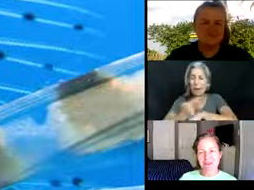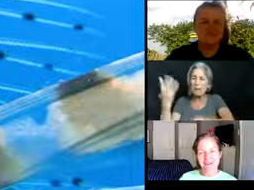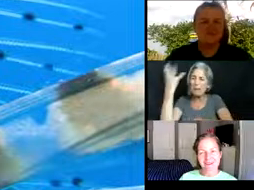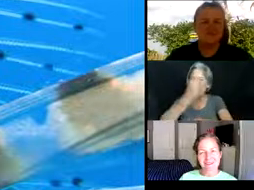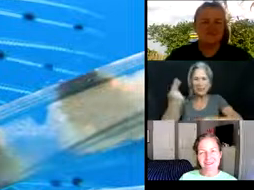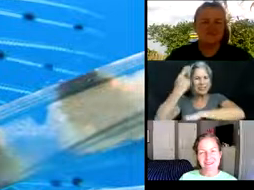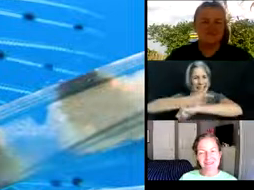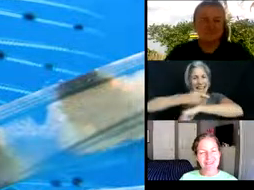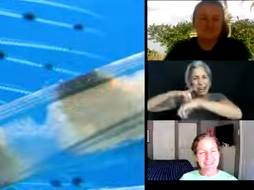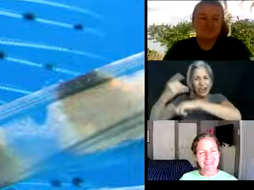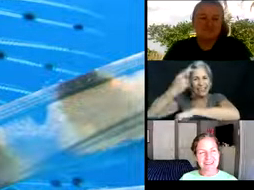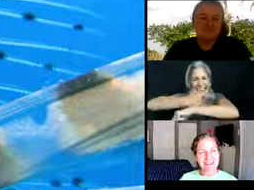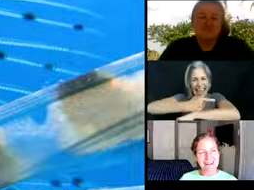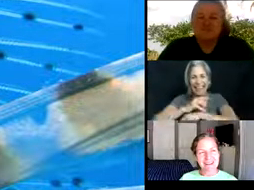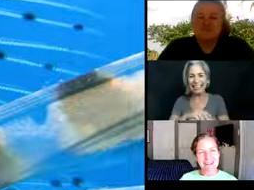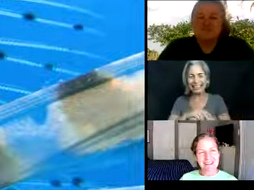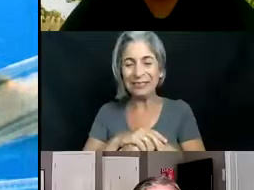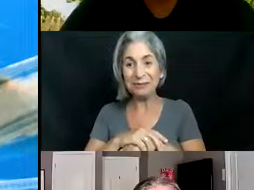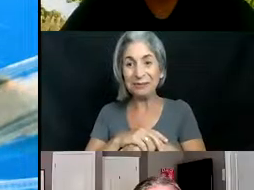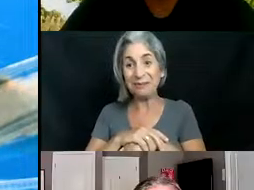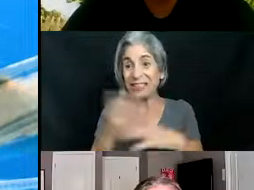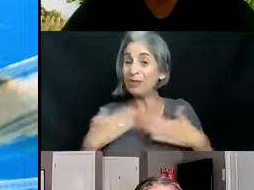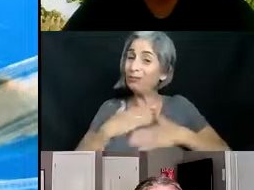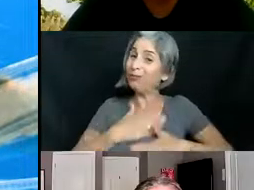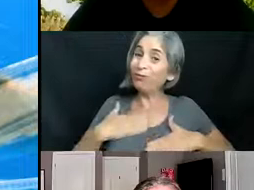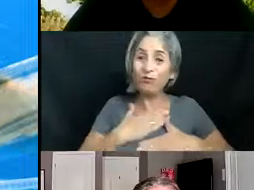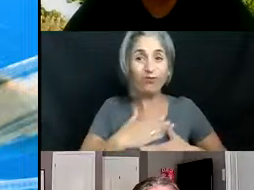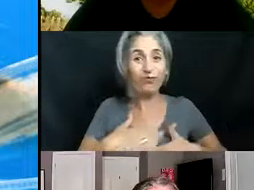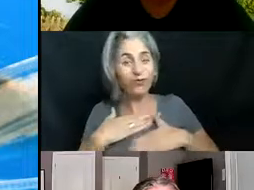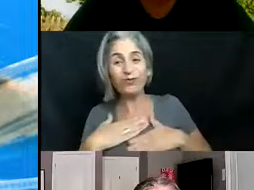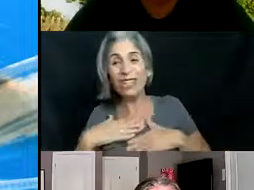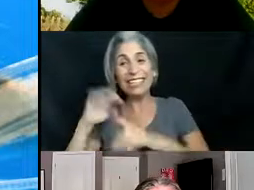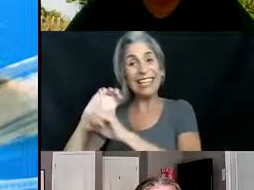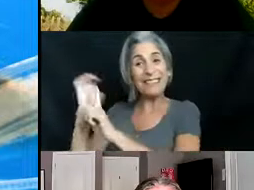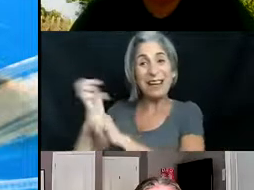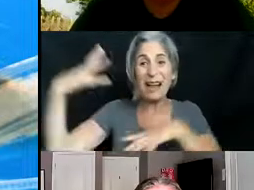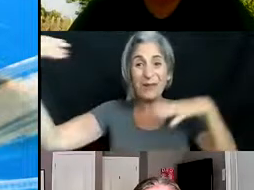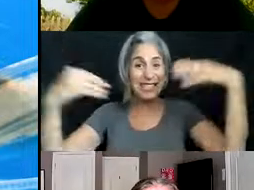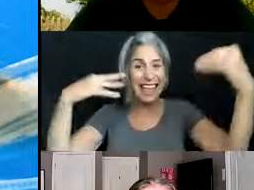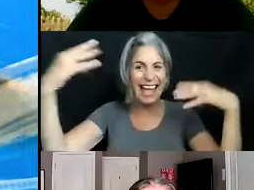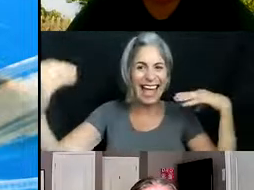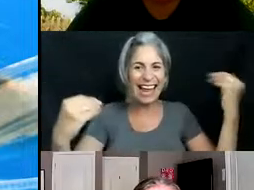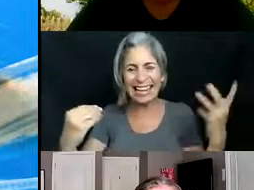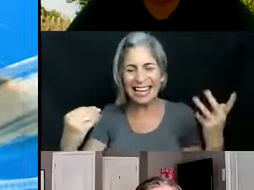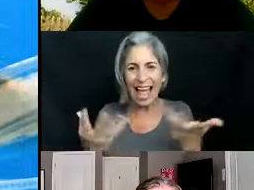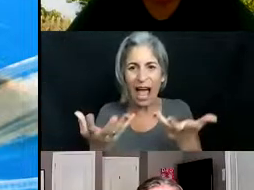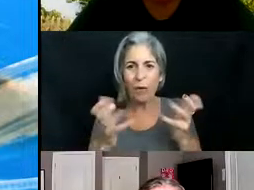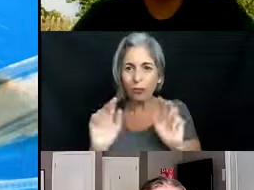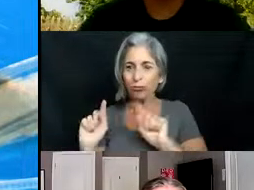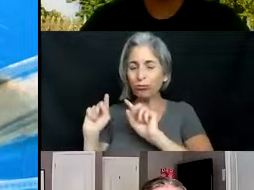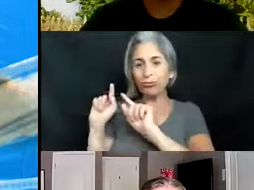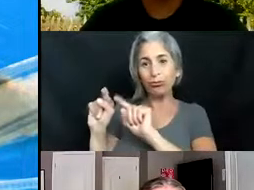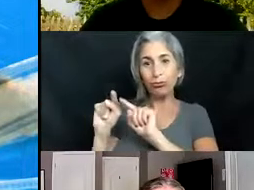after this we can all get outside and enjoy the environment and i just wanted to point you all to our